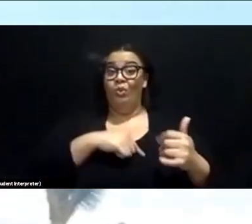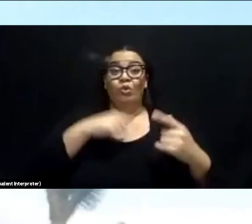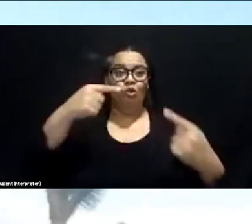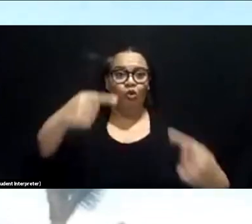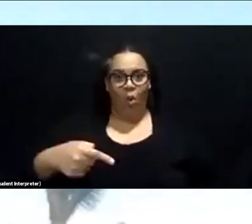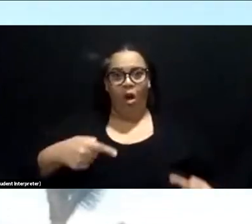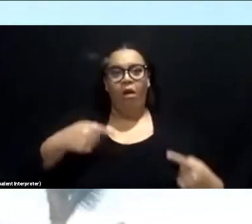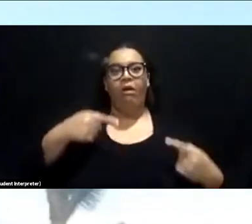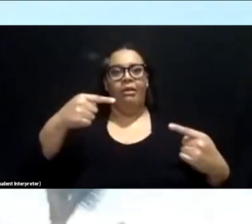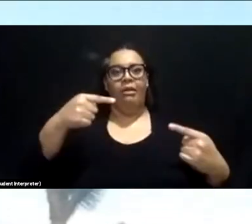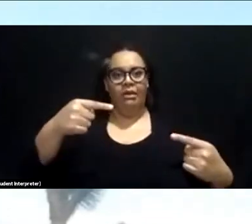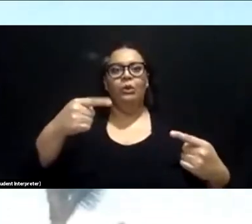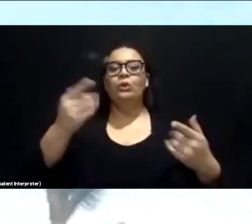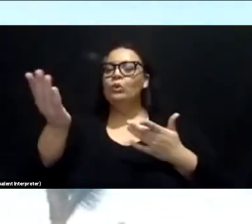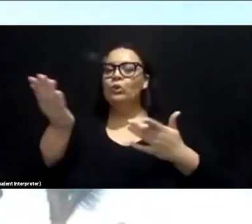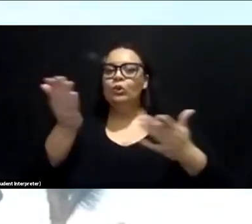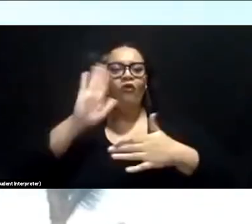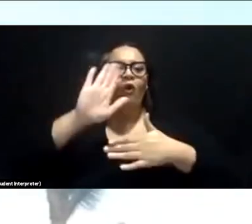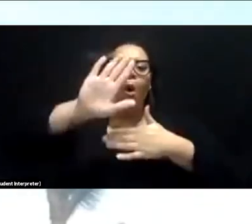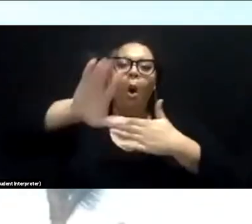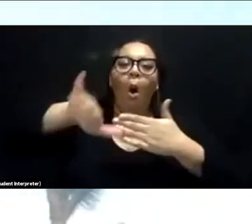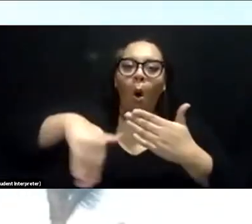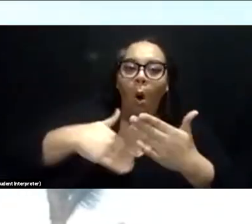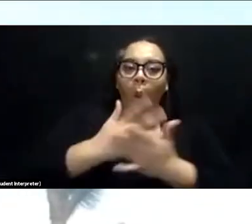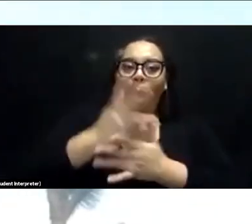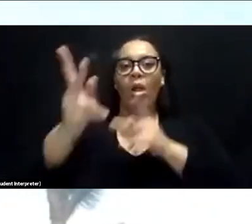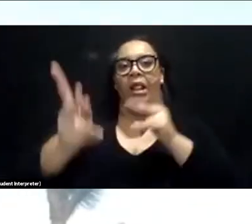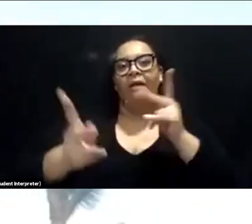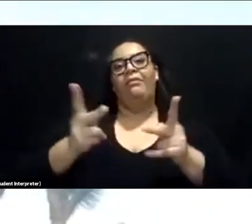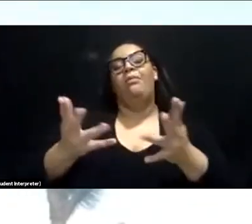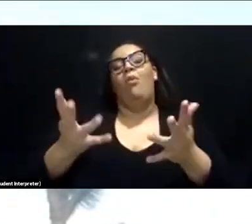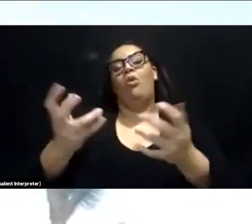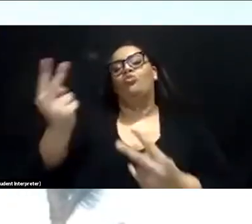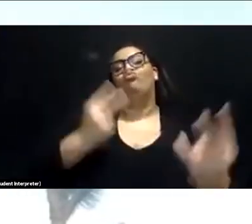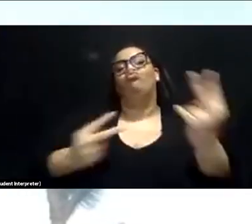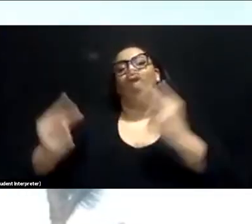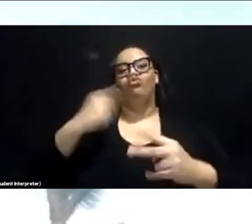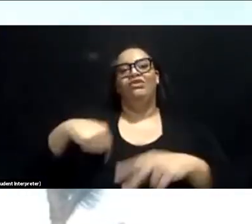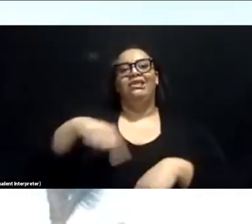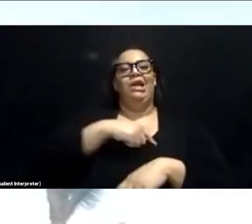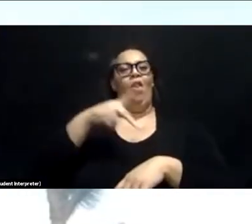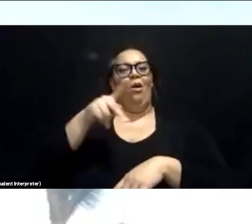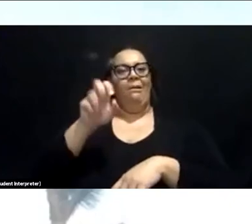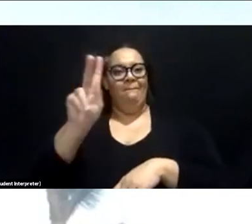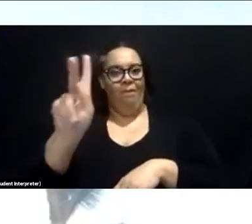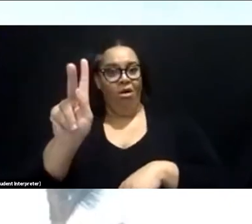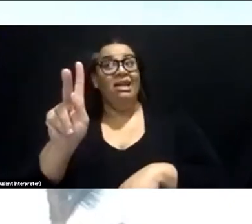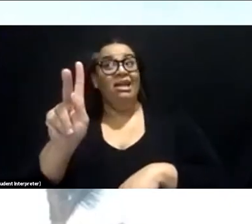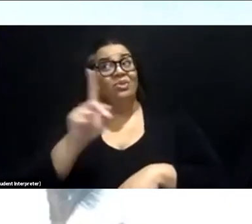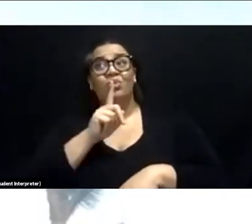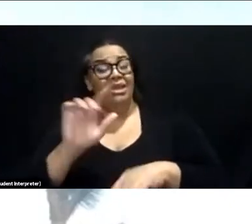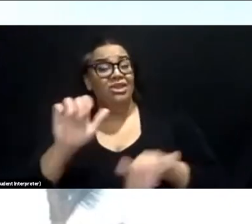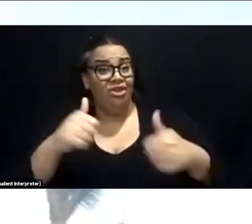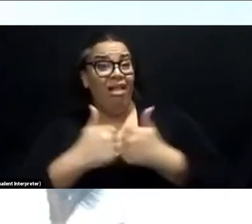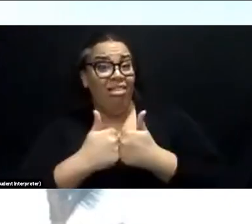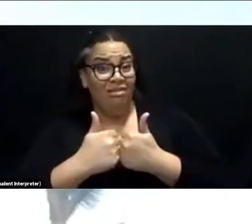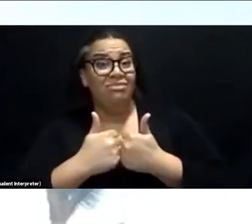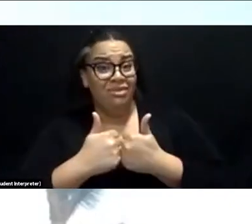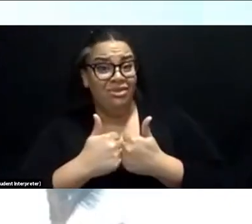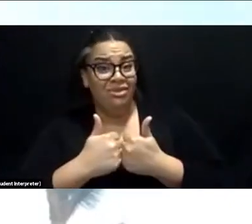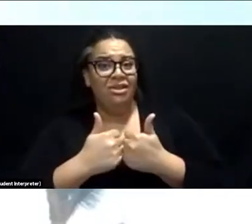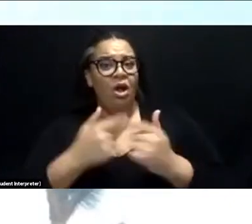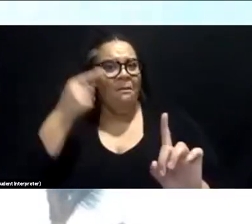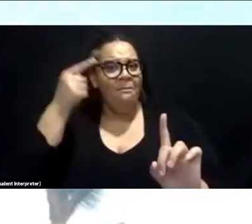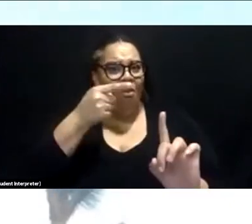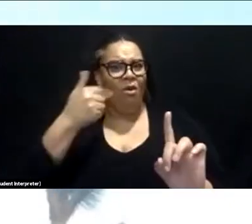accommodate all of the visitors that want to come and enjoy the park. So, you know, it's, it's a challenge. Like the point of having